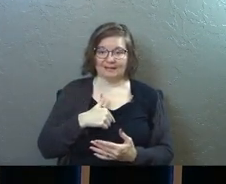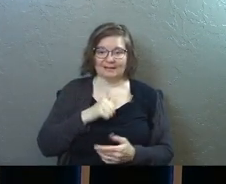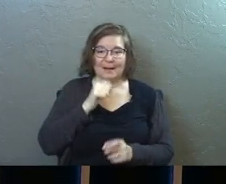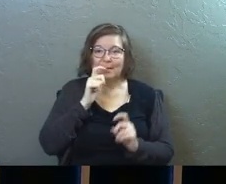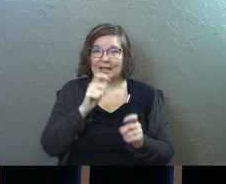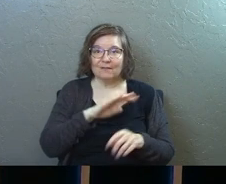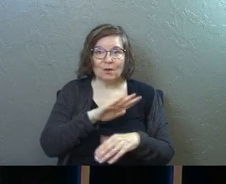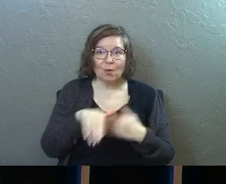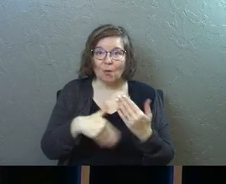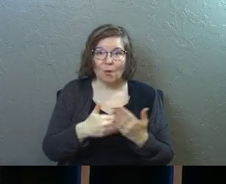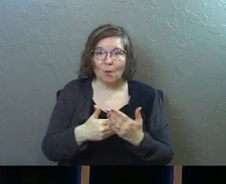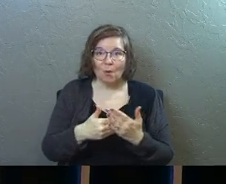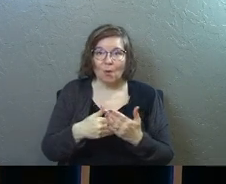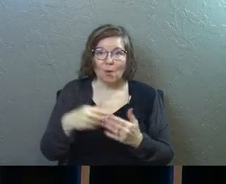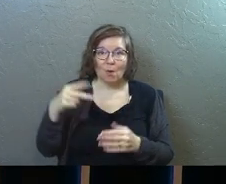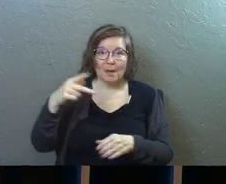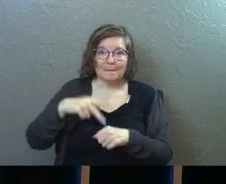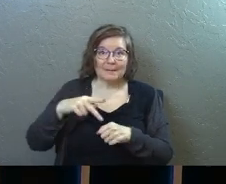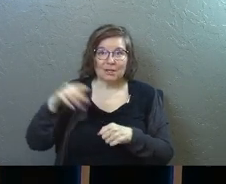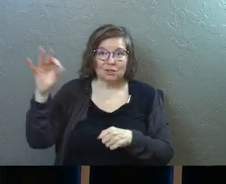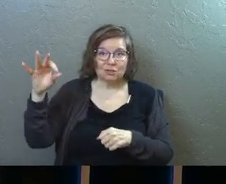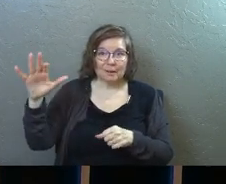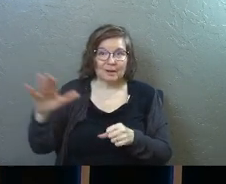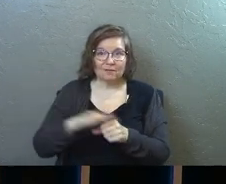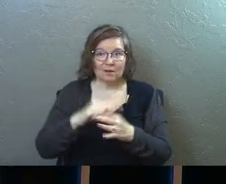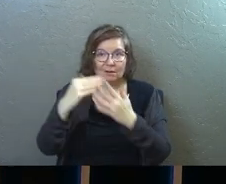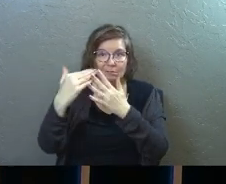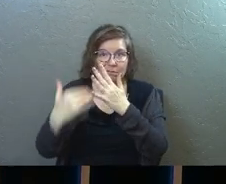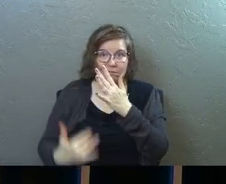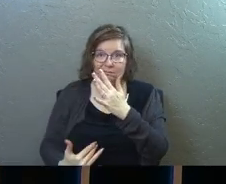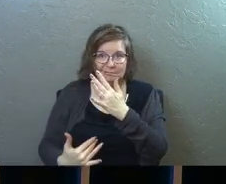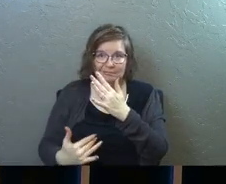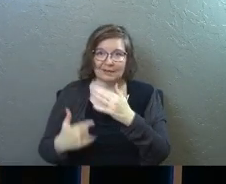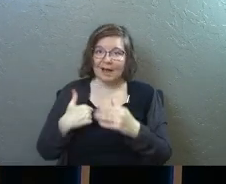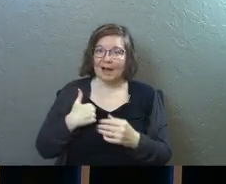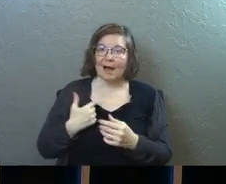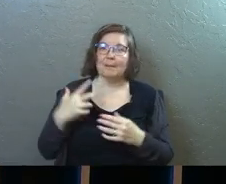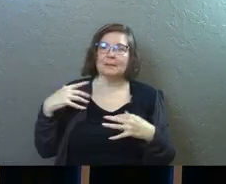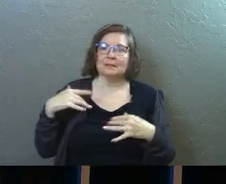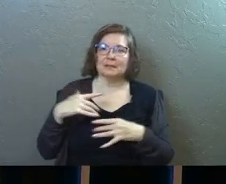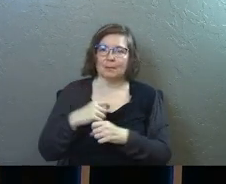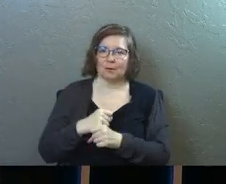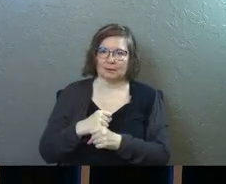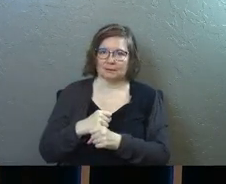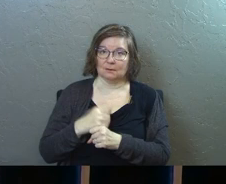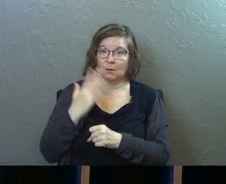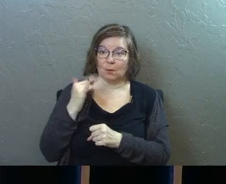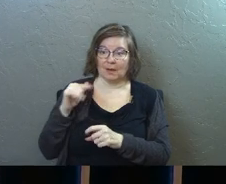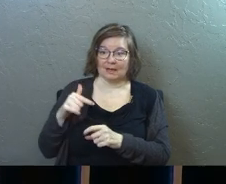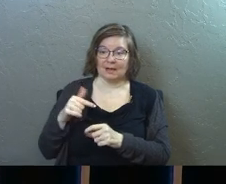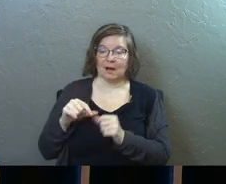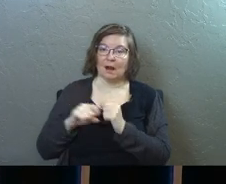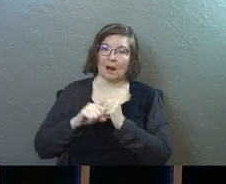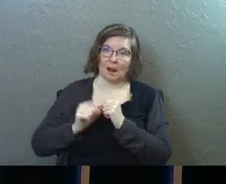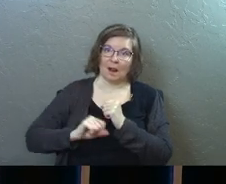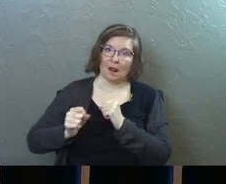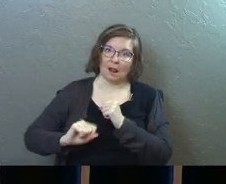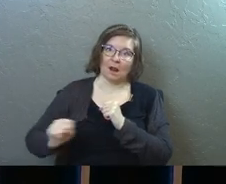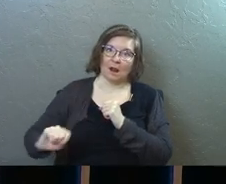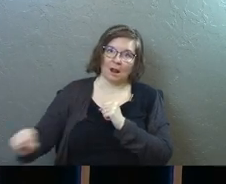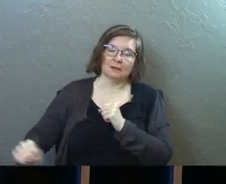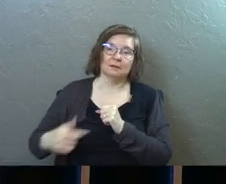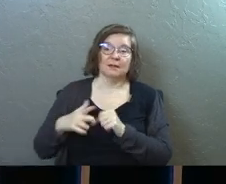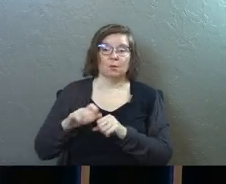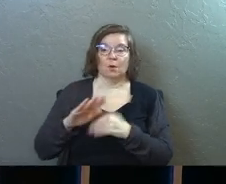giving you the whole Peter sermon here. I'm just summarizing it in chapter two because he went on for a long time.